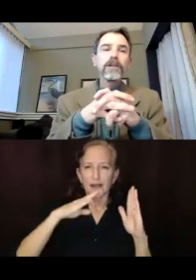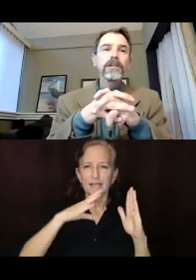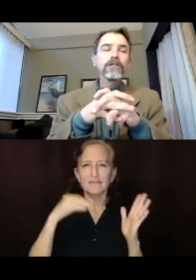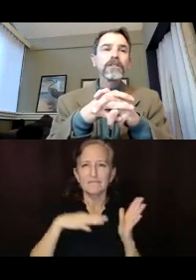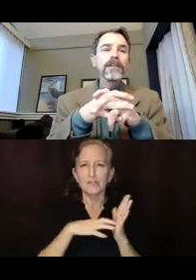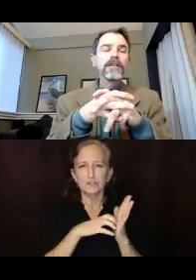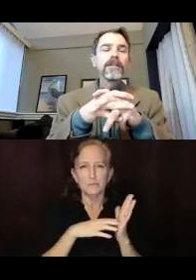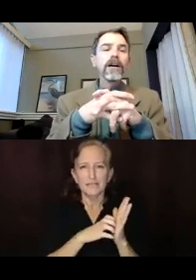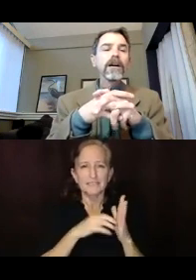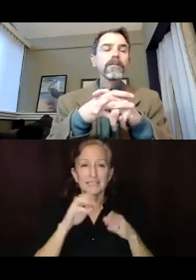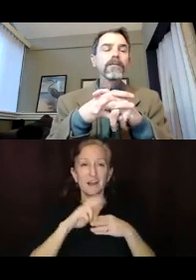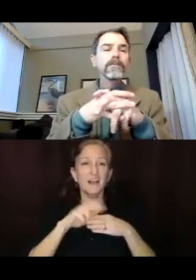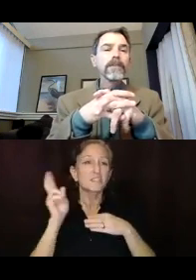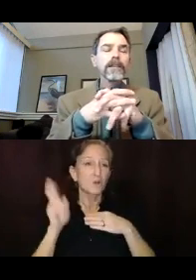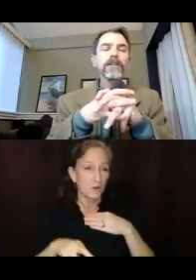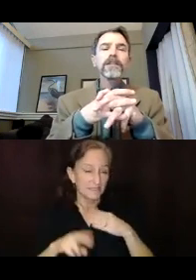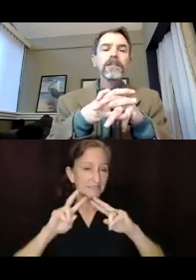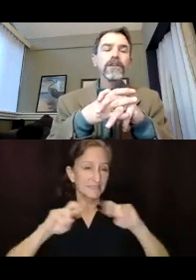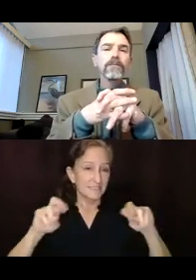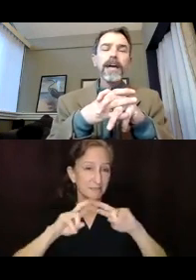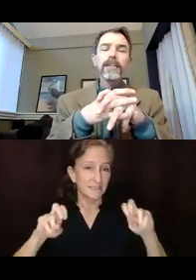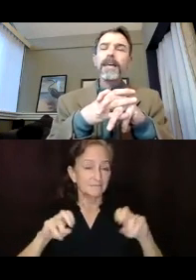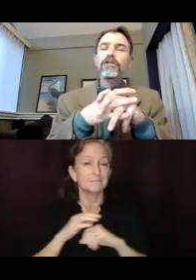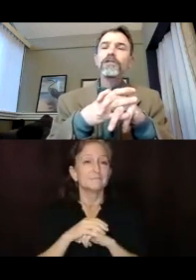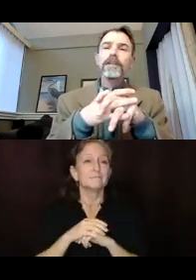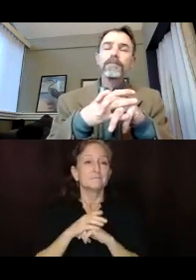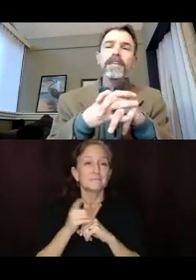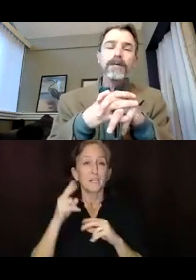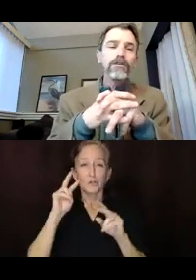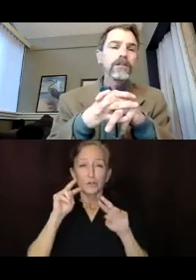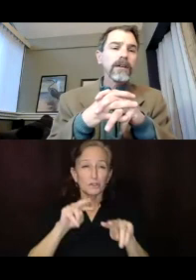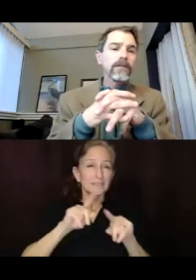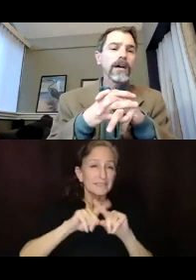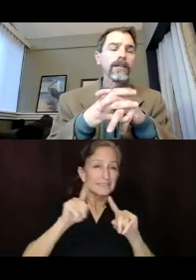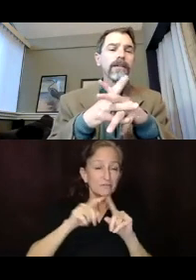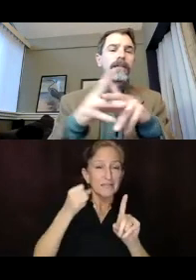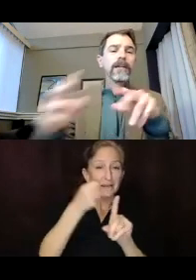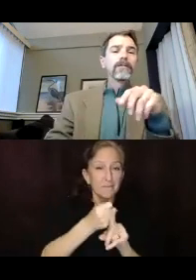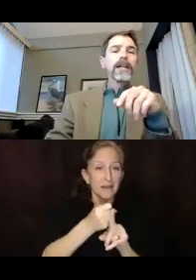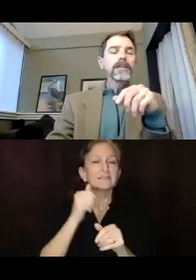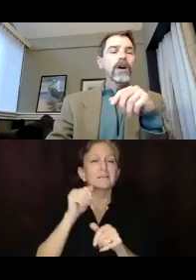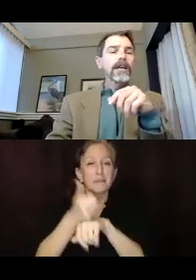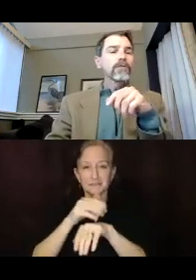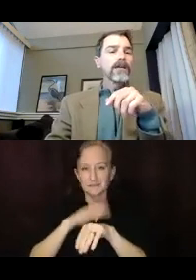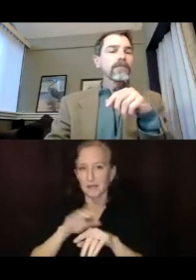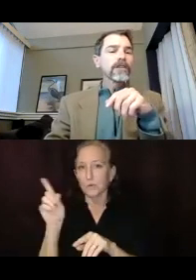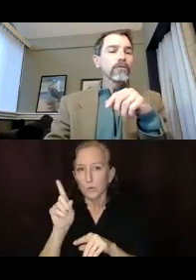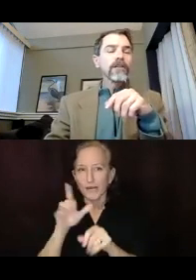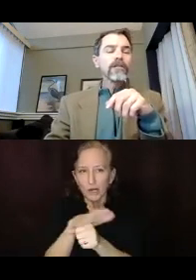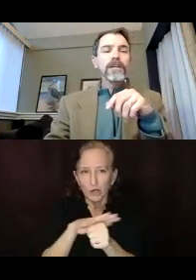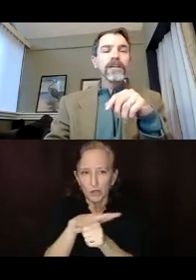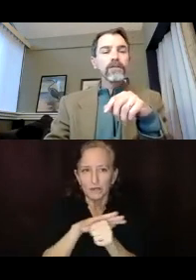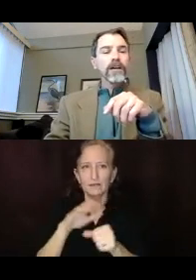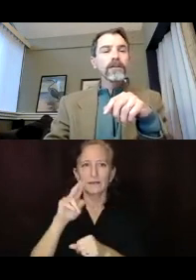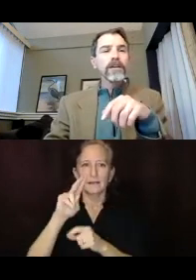department that looked at, um, that looked at the different impacts and actually looked at it by neighborhood as well. Finally, I don't, I do want to mention that we're